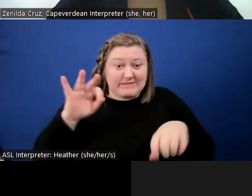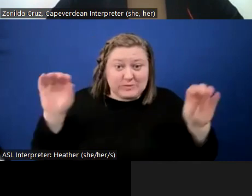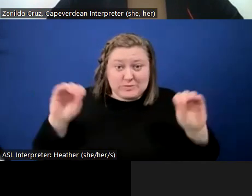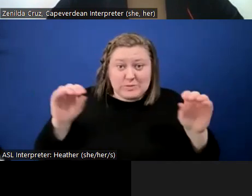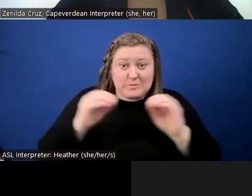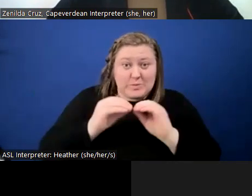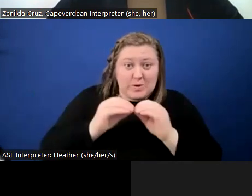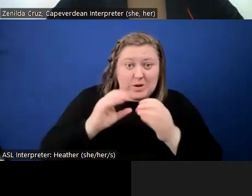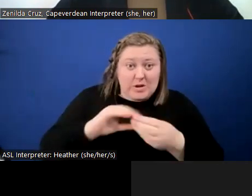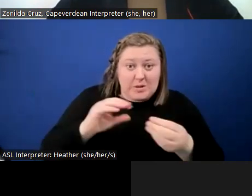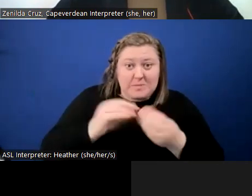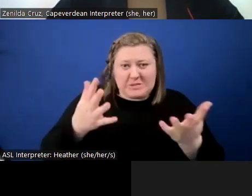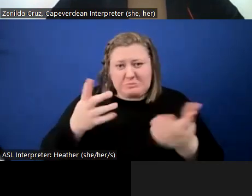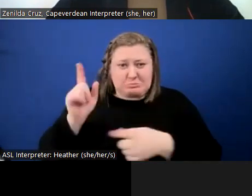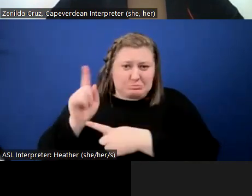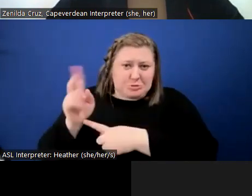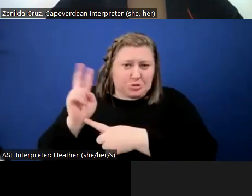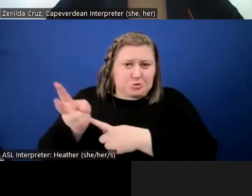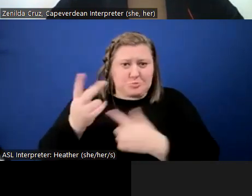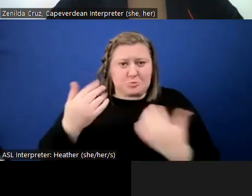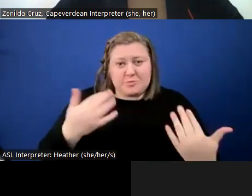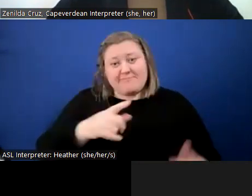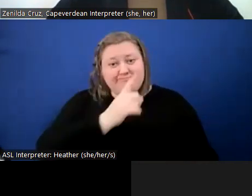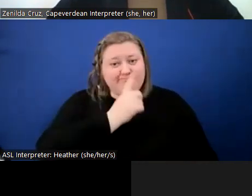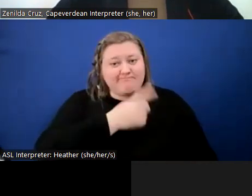comment. We can give it a minute or two more. Sure.